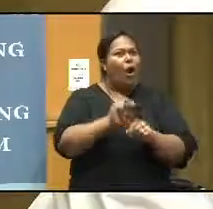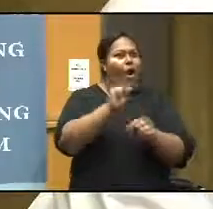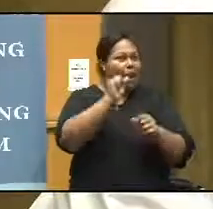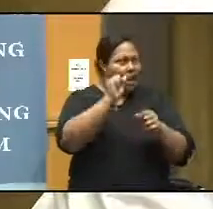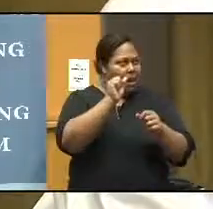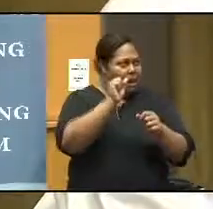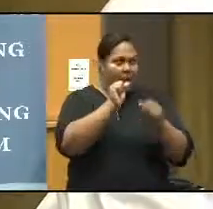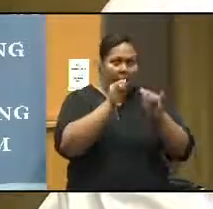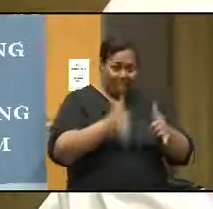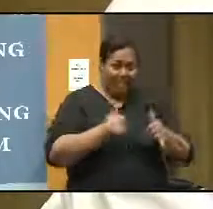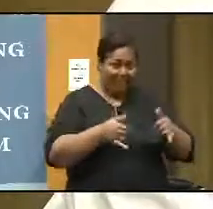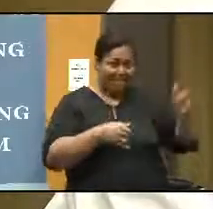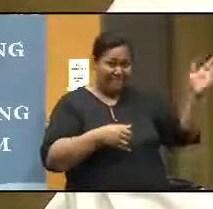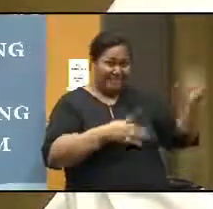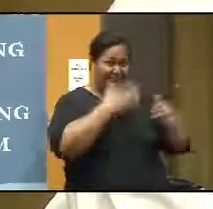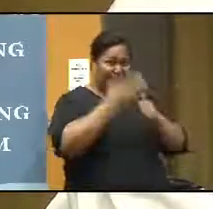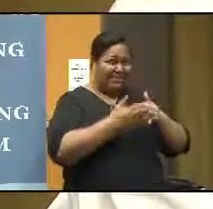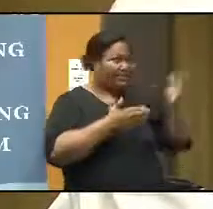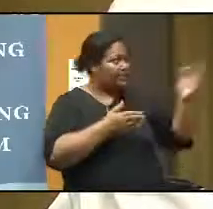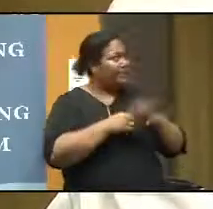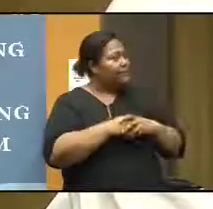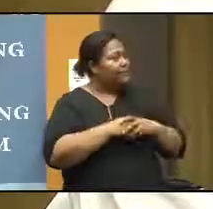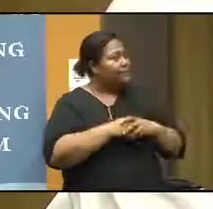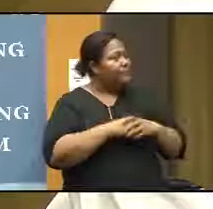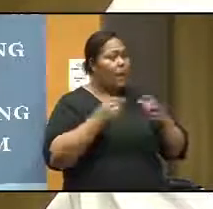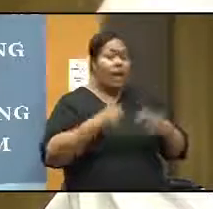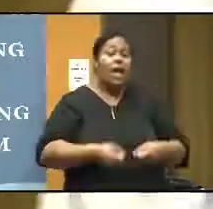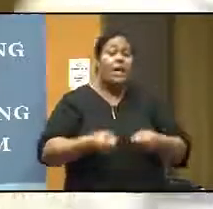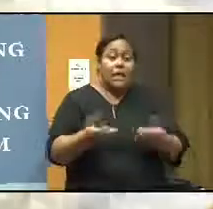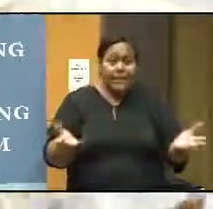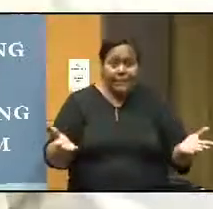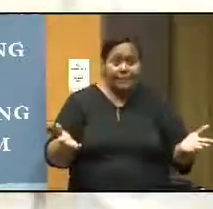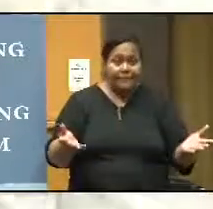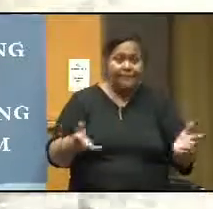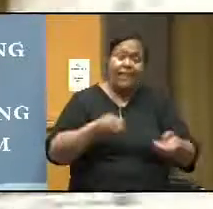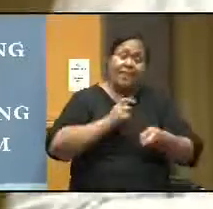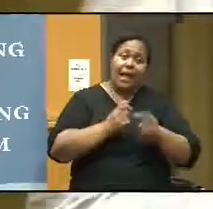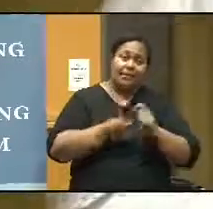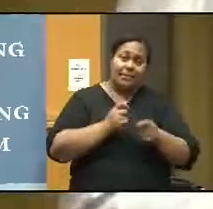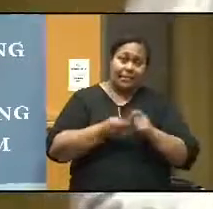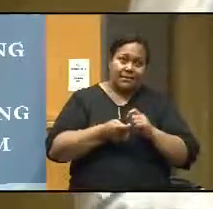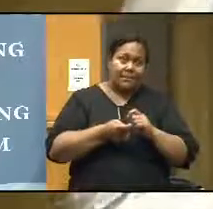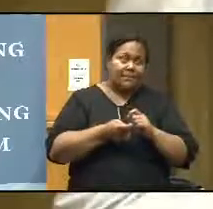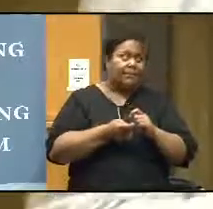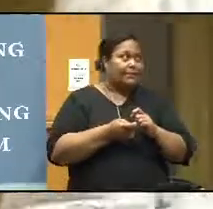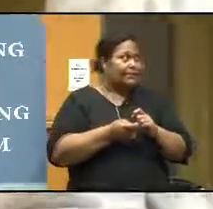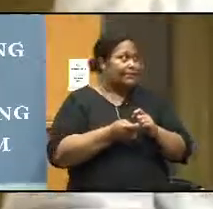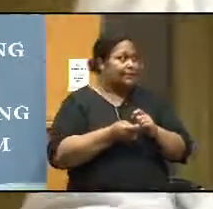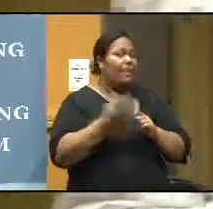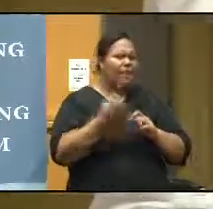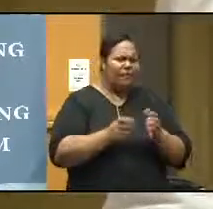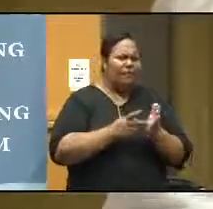I give them the tests, two tests. I give my courses have got the laboratory component, they have got the projects,